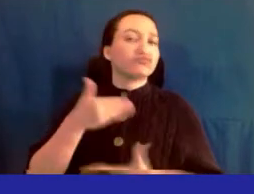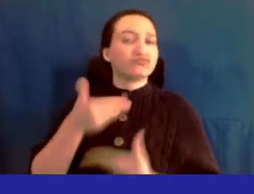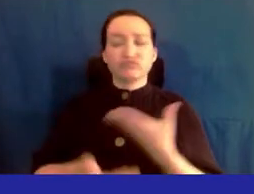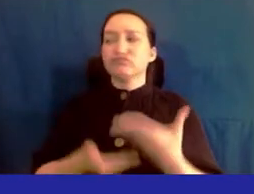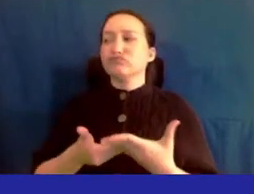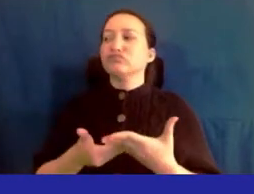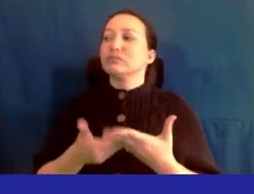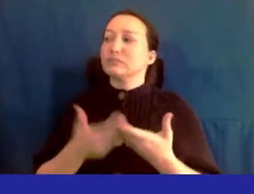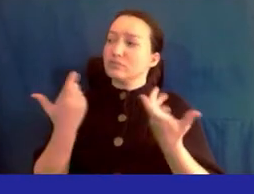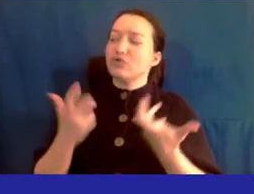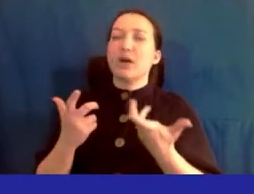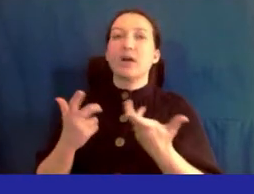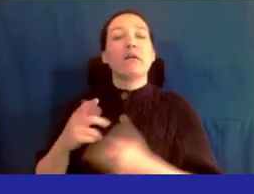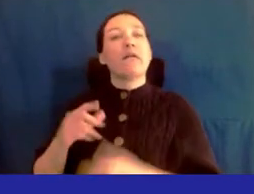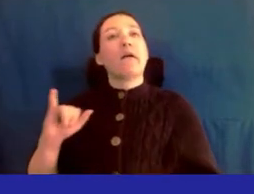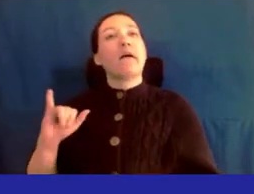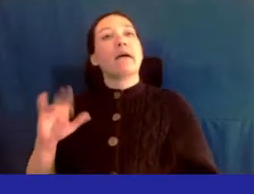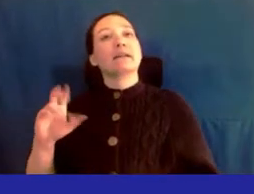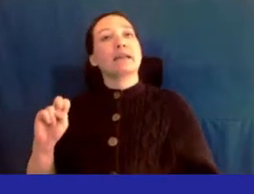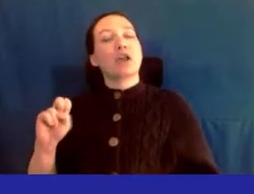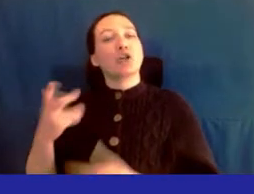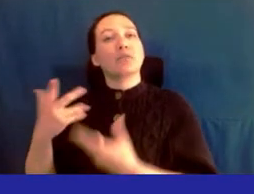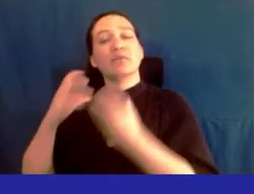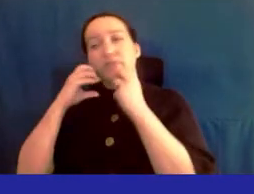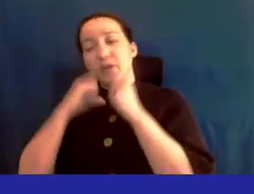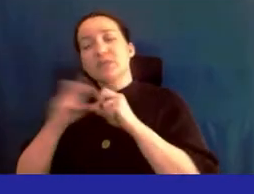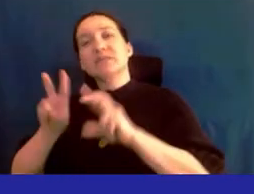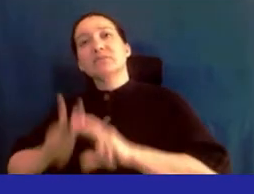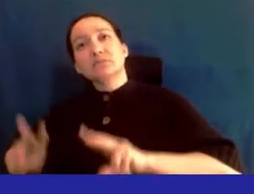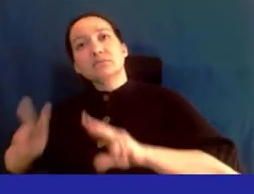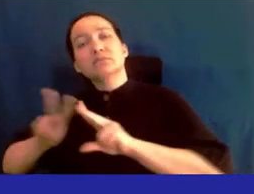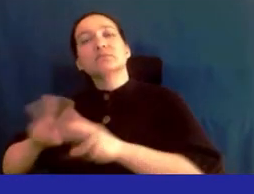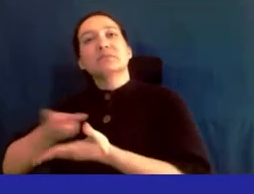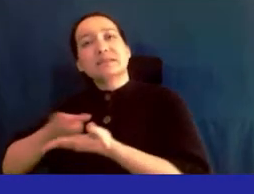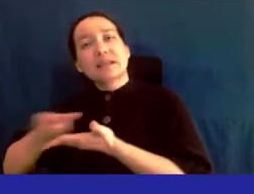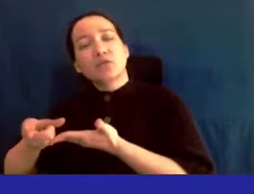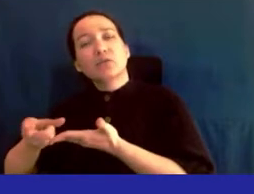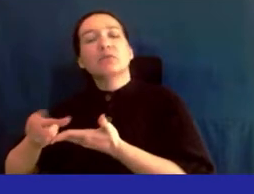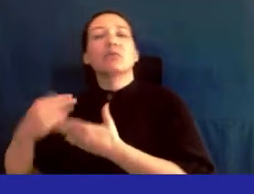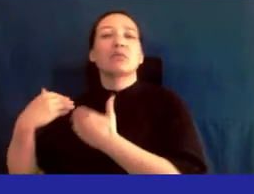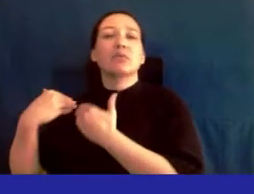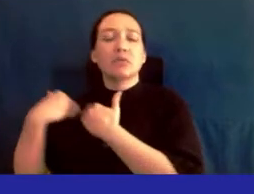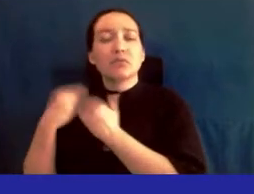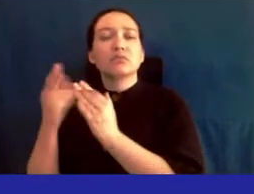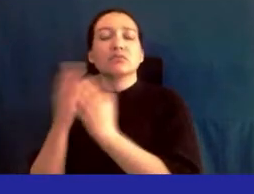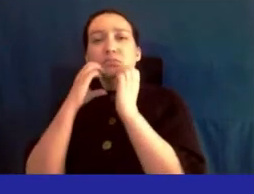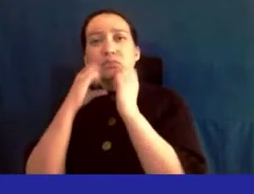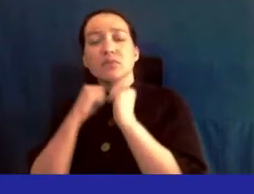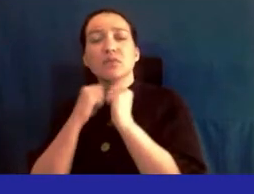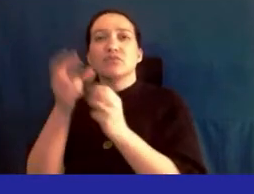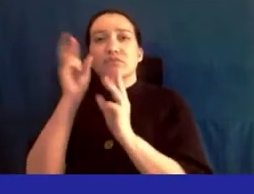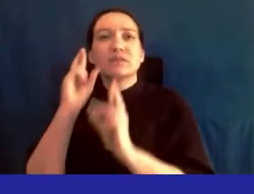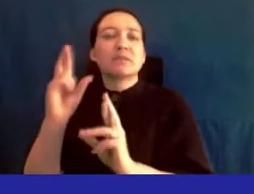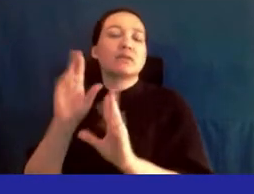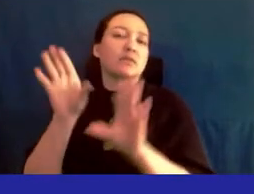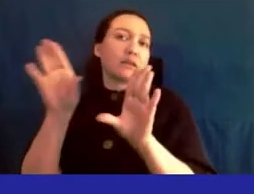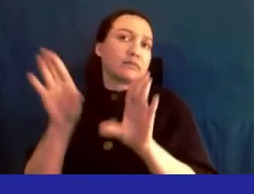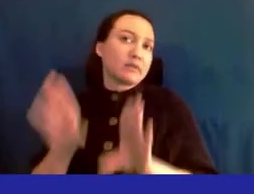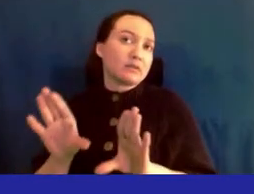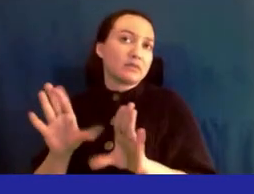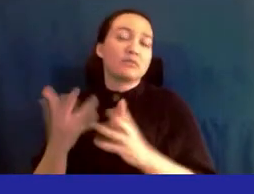merge our i care values of integrity compassion accountability respect and excellence